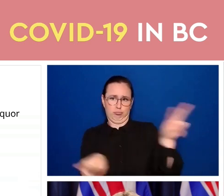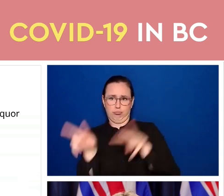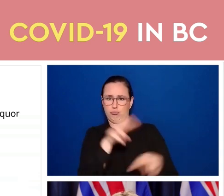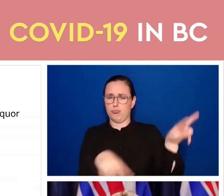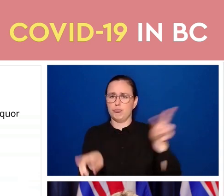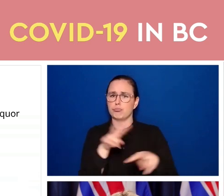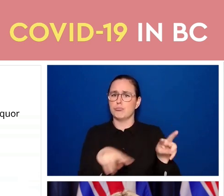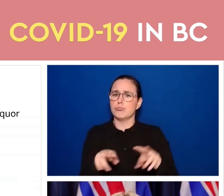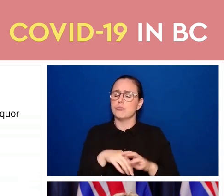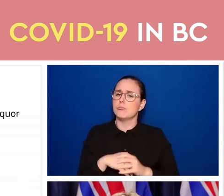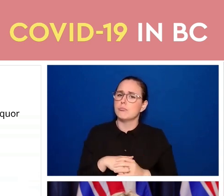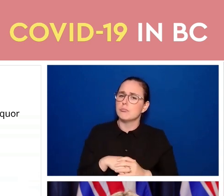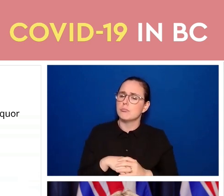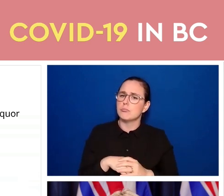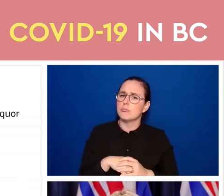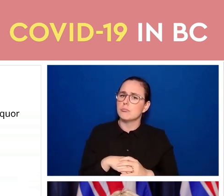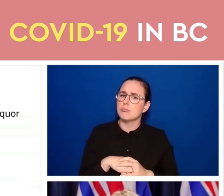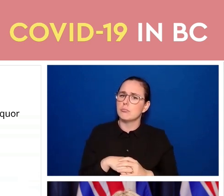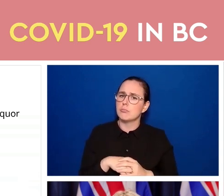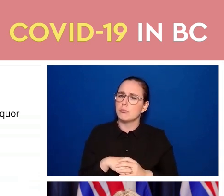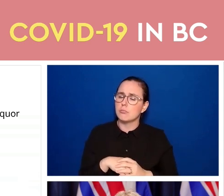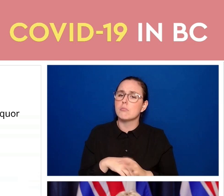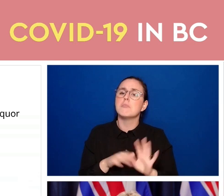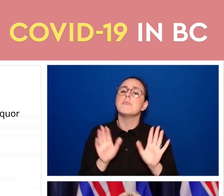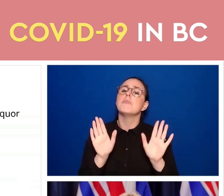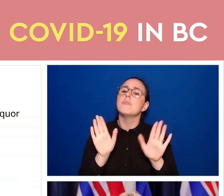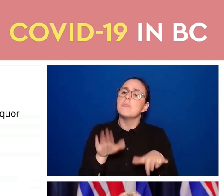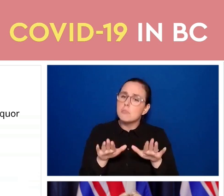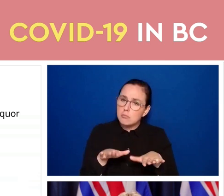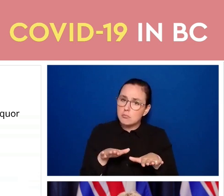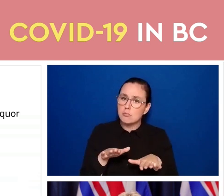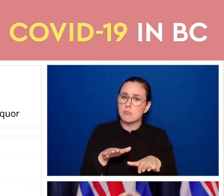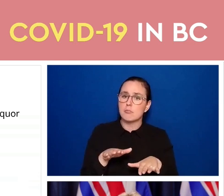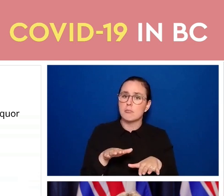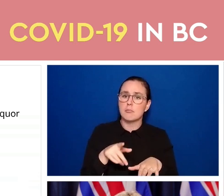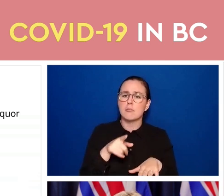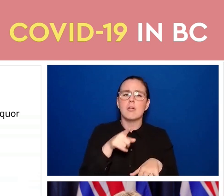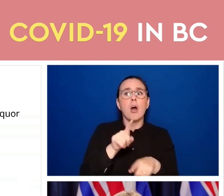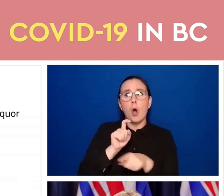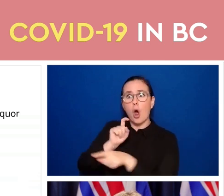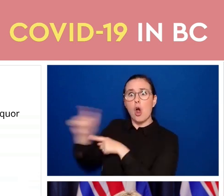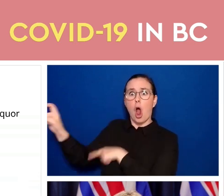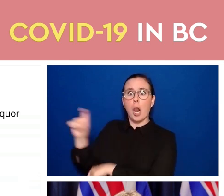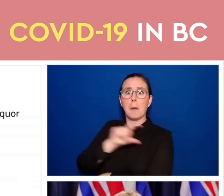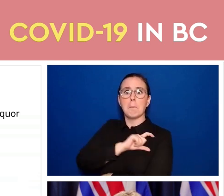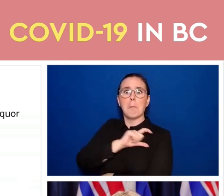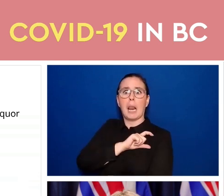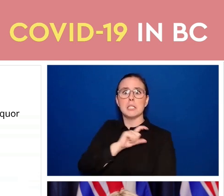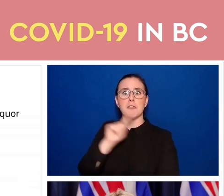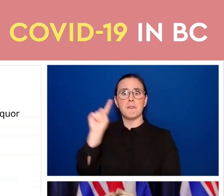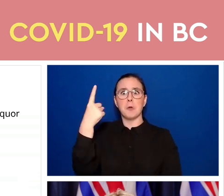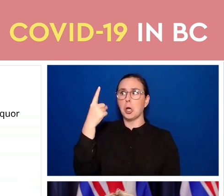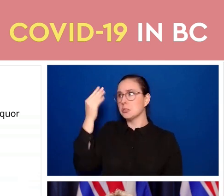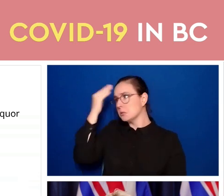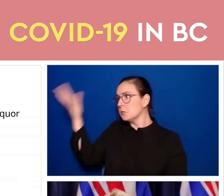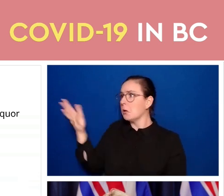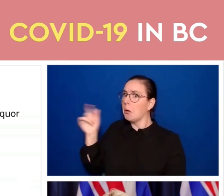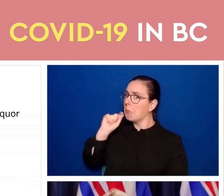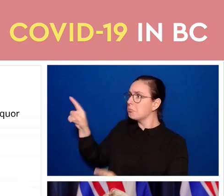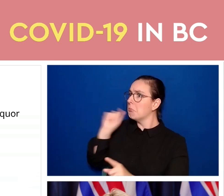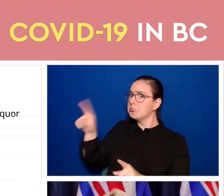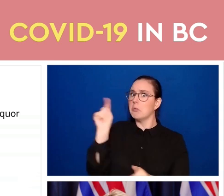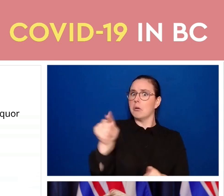first line of defense is not to call the police and the police are there to support us to support businesses should somebody